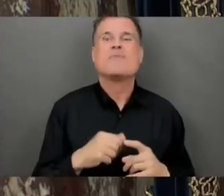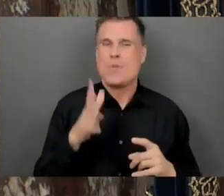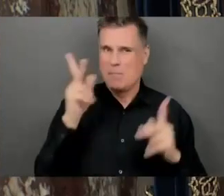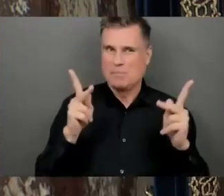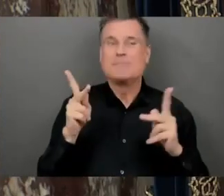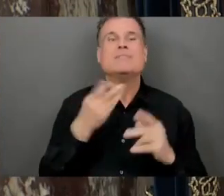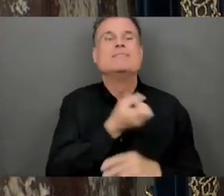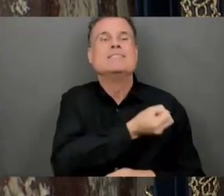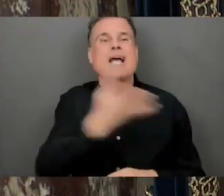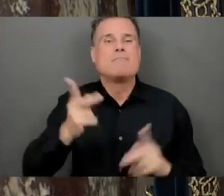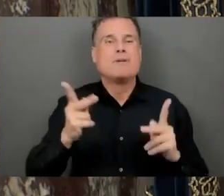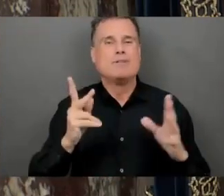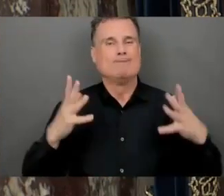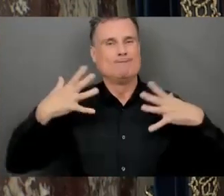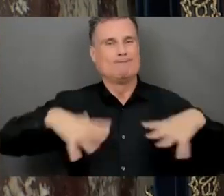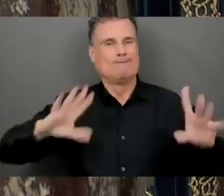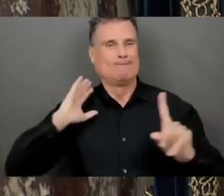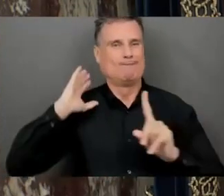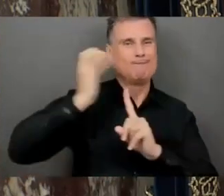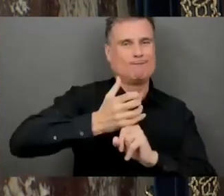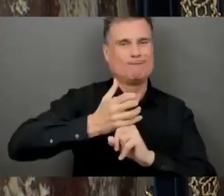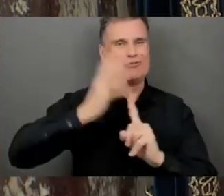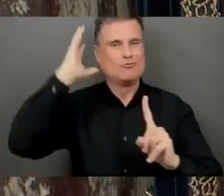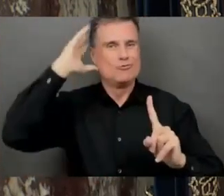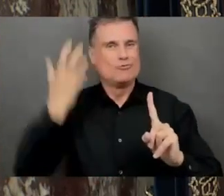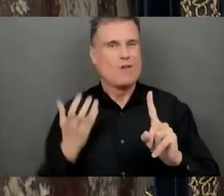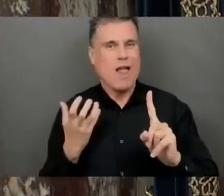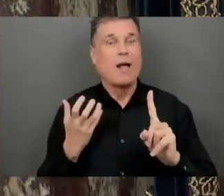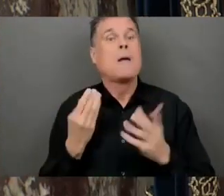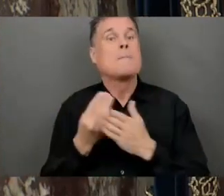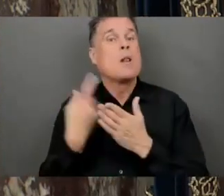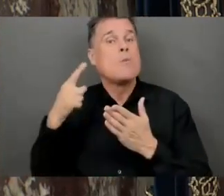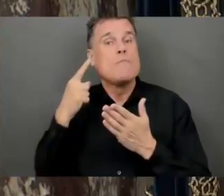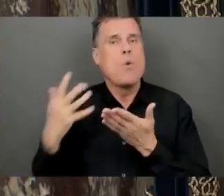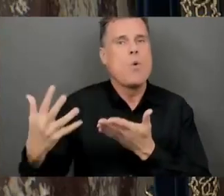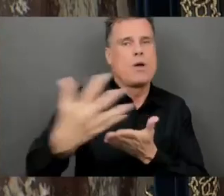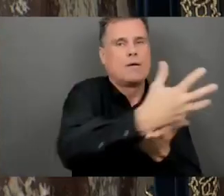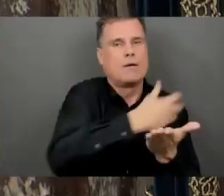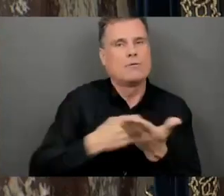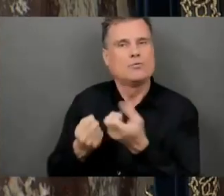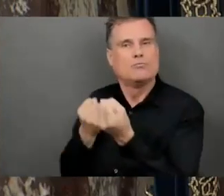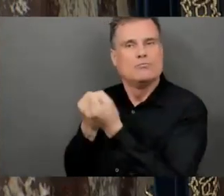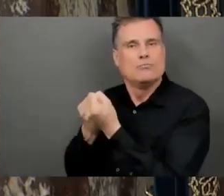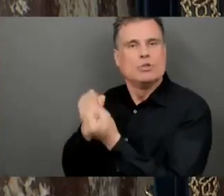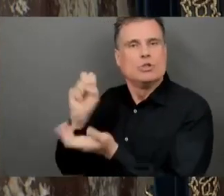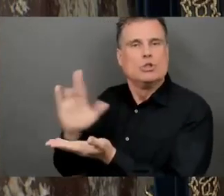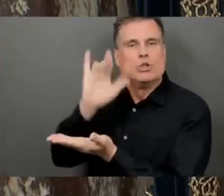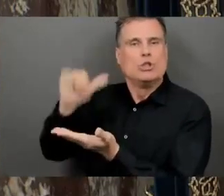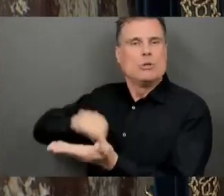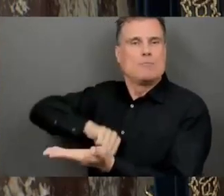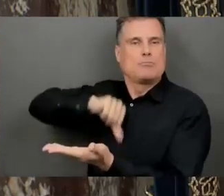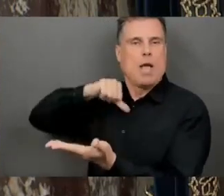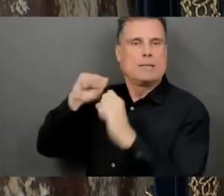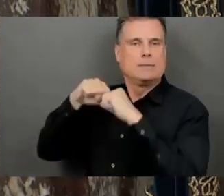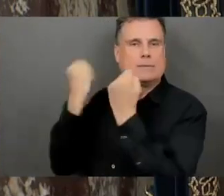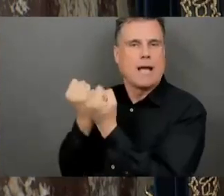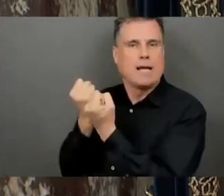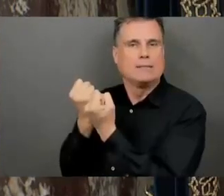Funds raised for this event go to the Surrey Pride Society to fund their community outreach events and the winner's charity as well.